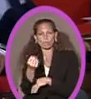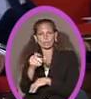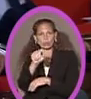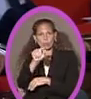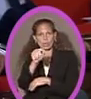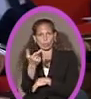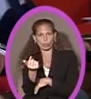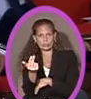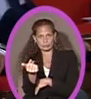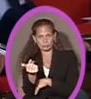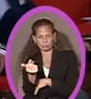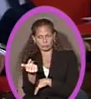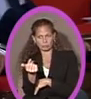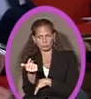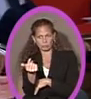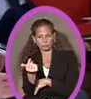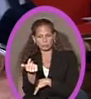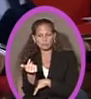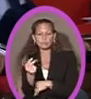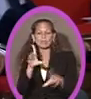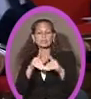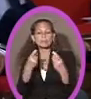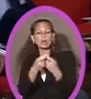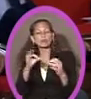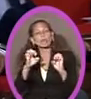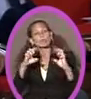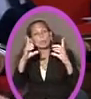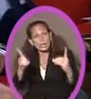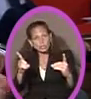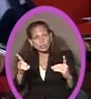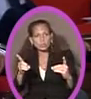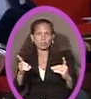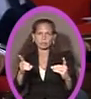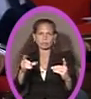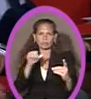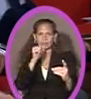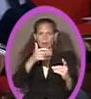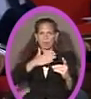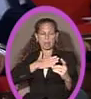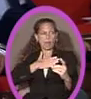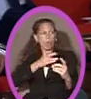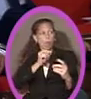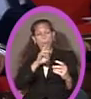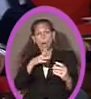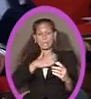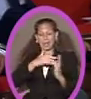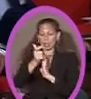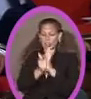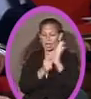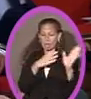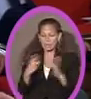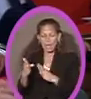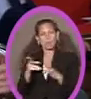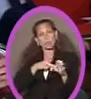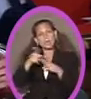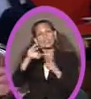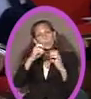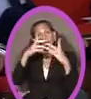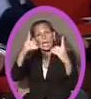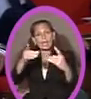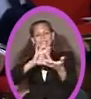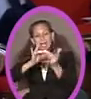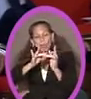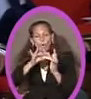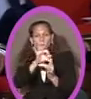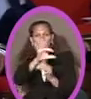2013. The Department of Education, nor my legal plan, Professional Educators Network of